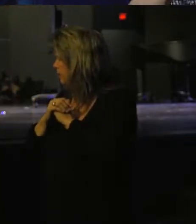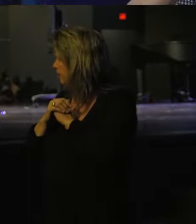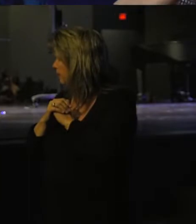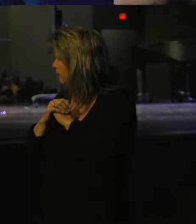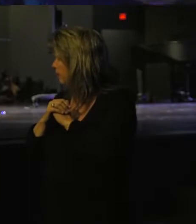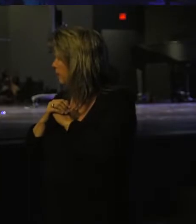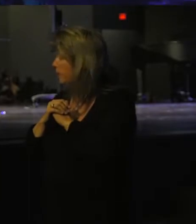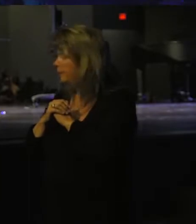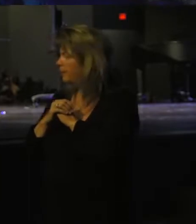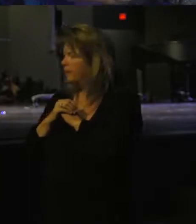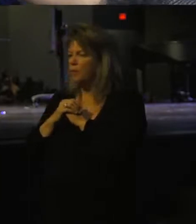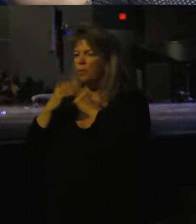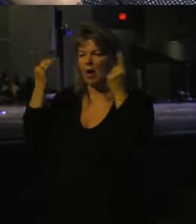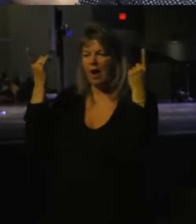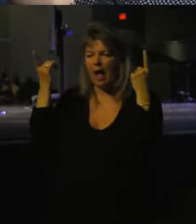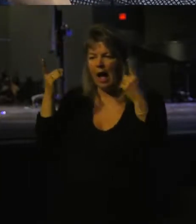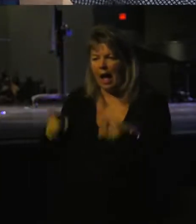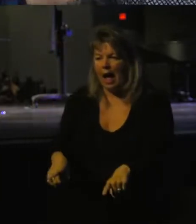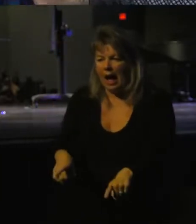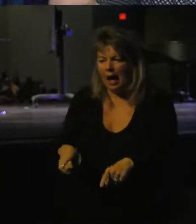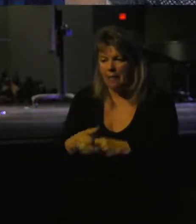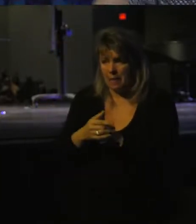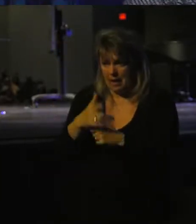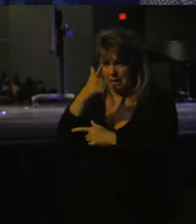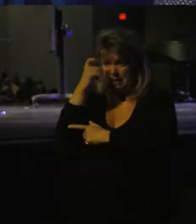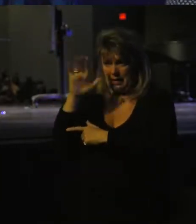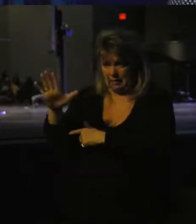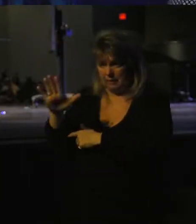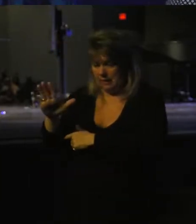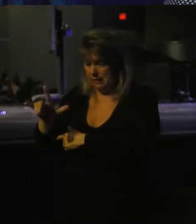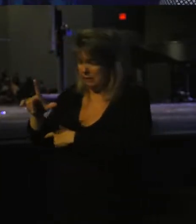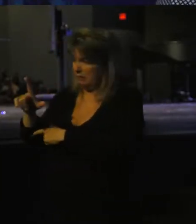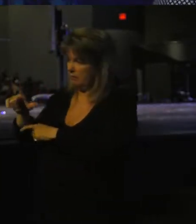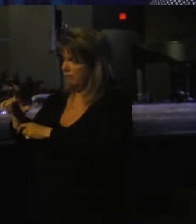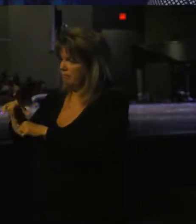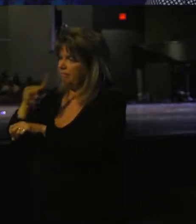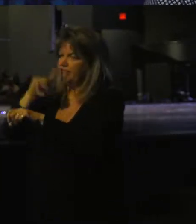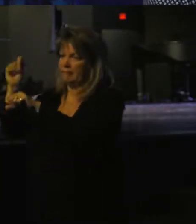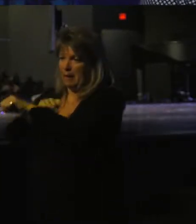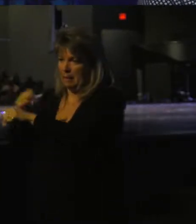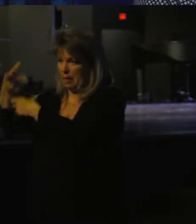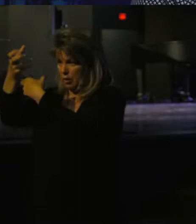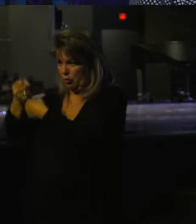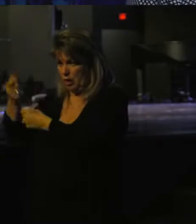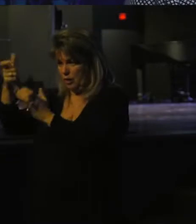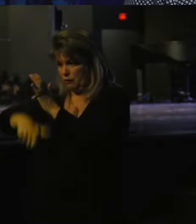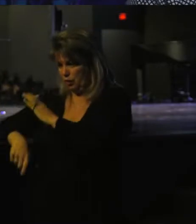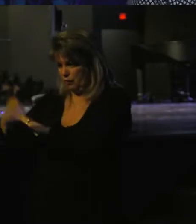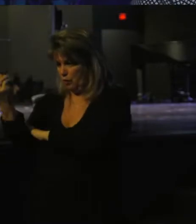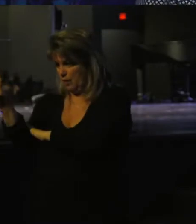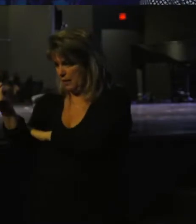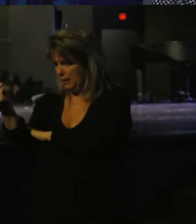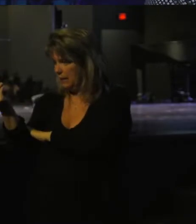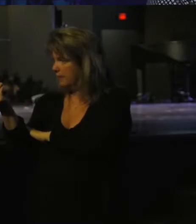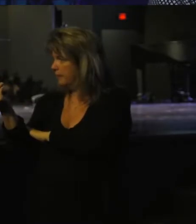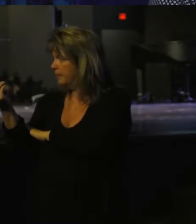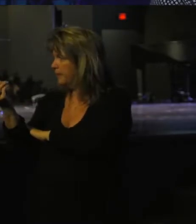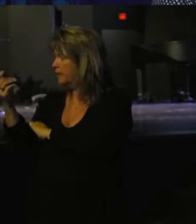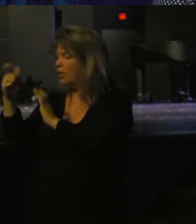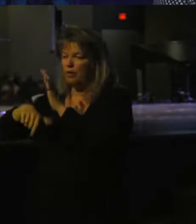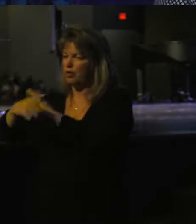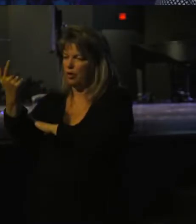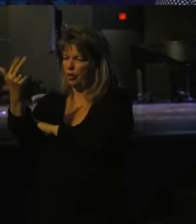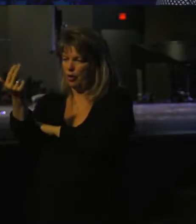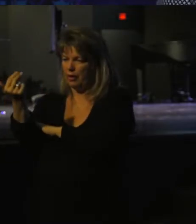Look at what happened because of his complete trust. Verse 14, or verse